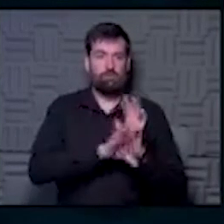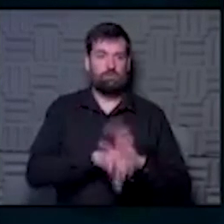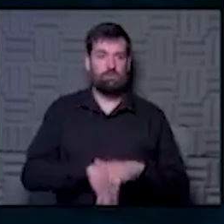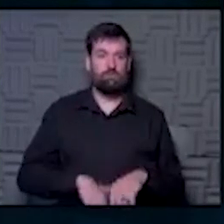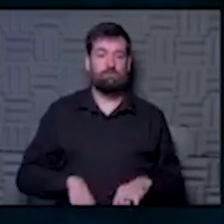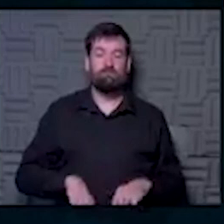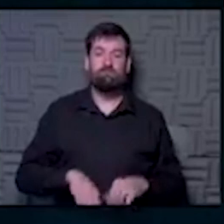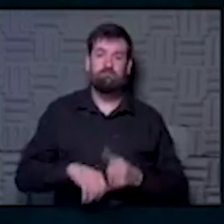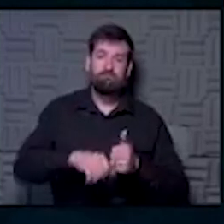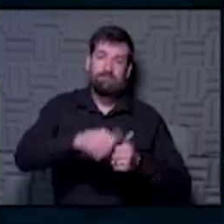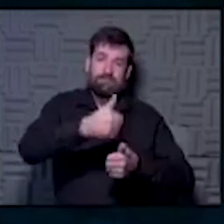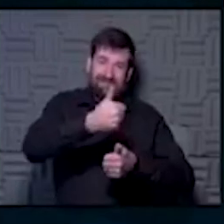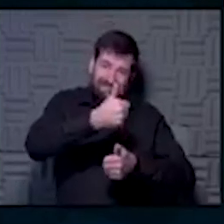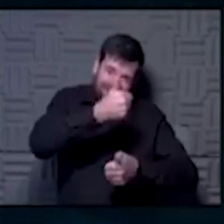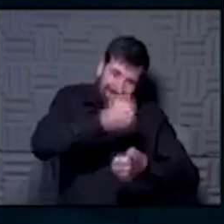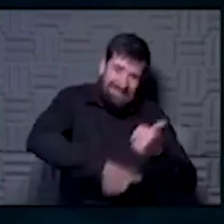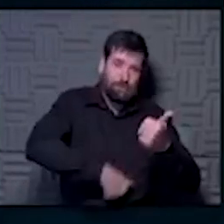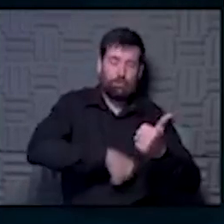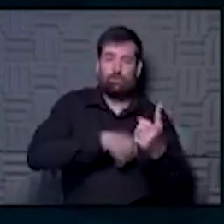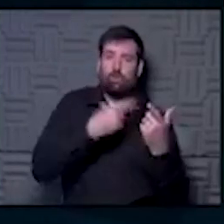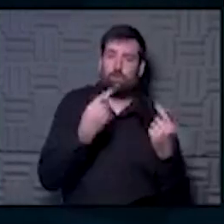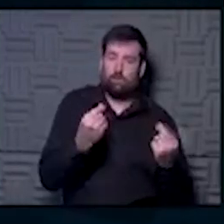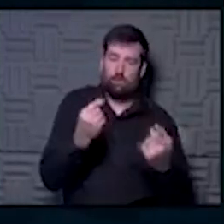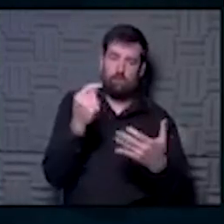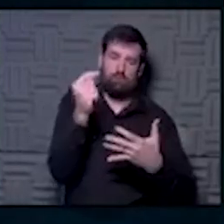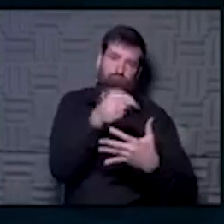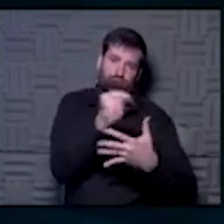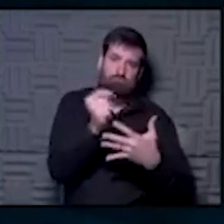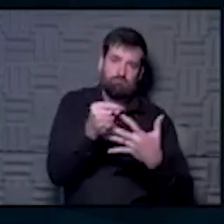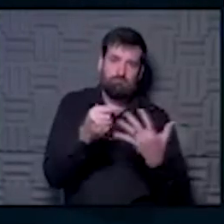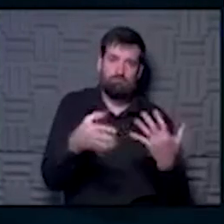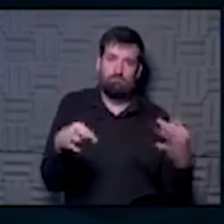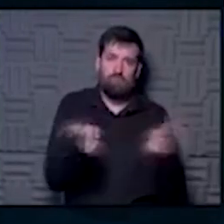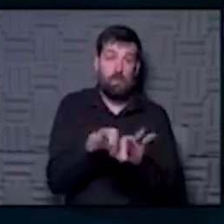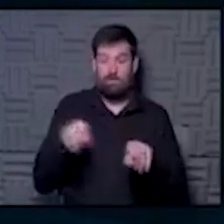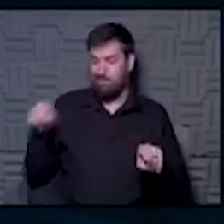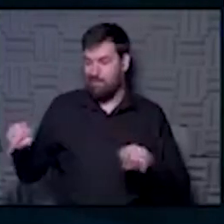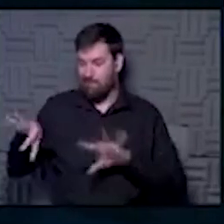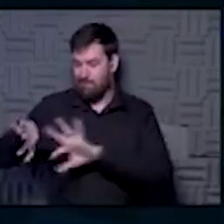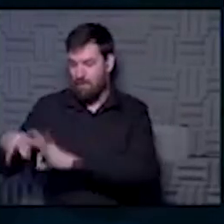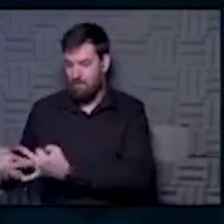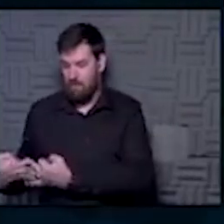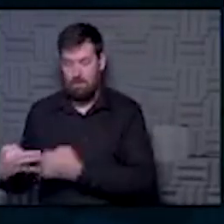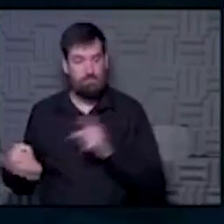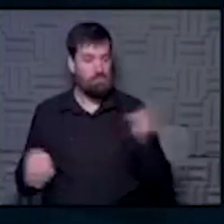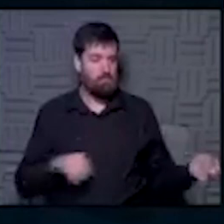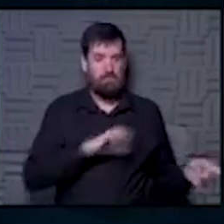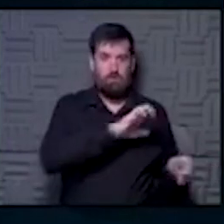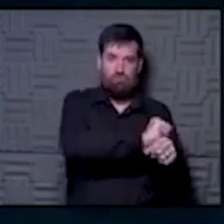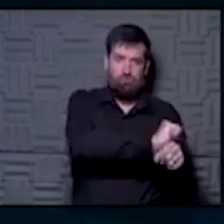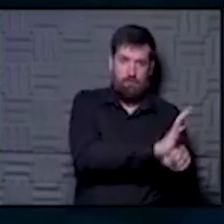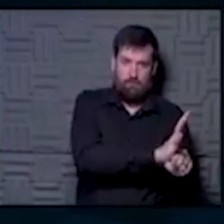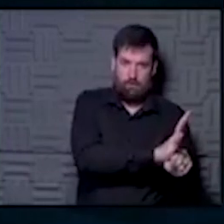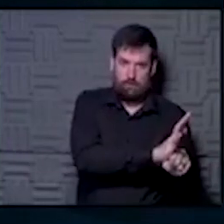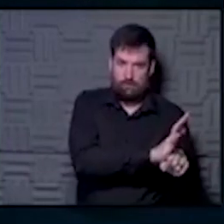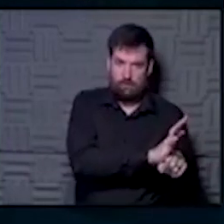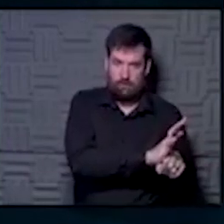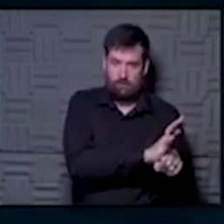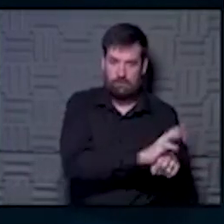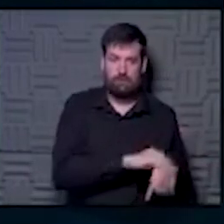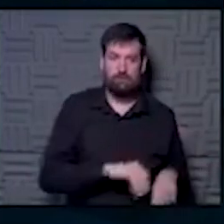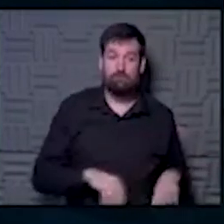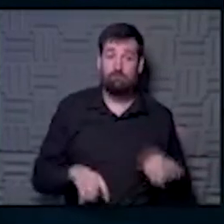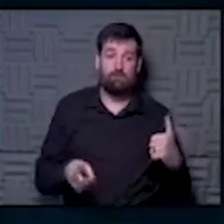says is each one of the things we do are really important to staying safe. The family on the far right, there's Corona over there on the far left, by how I'm looking at it anyway.